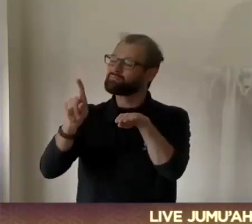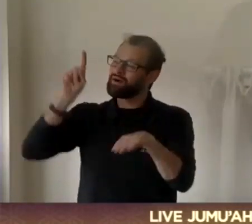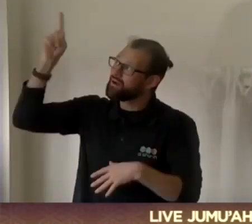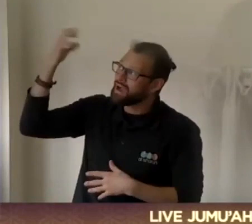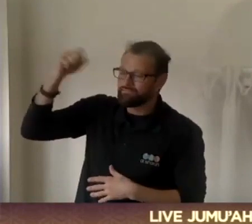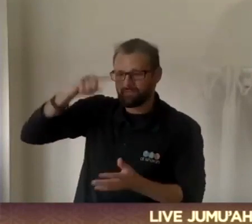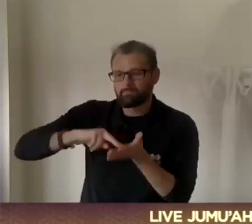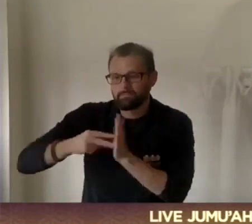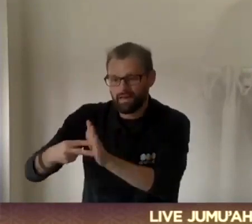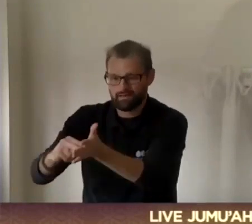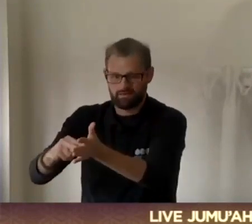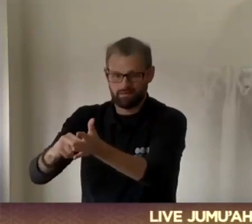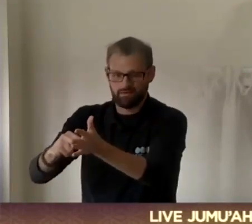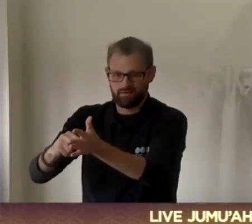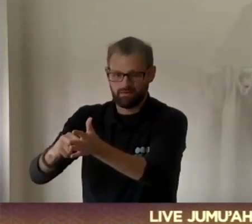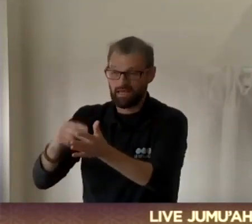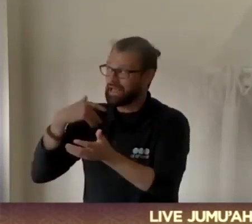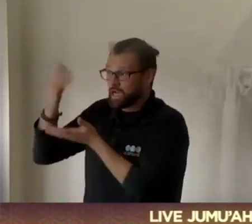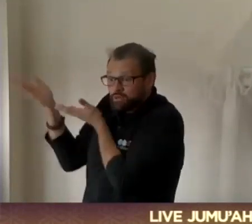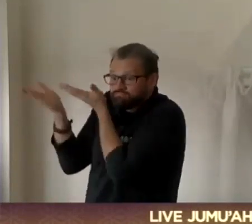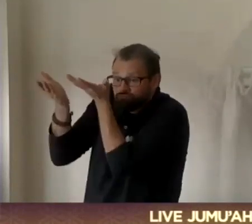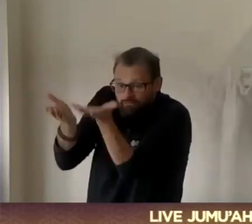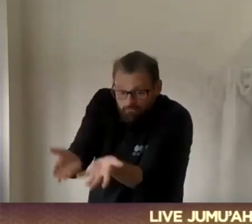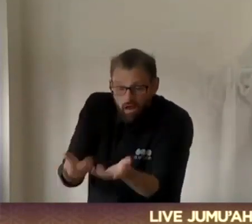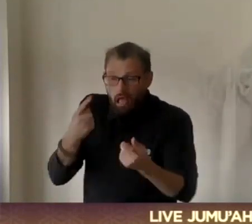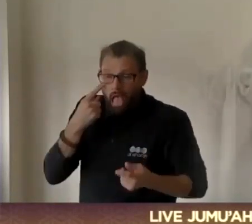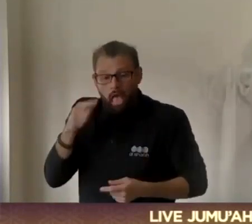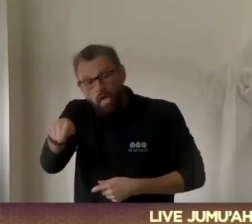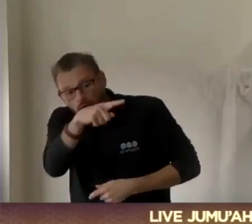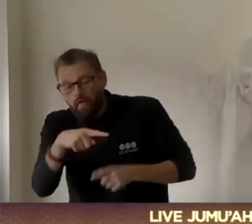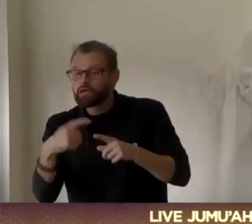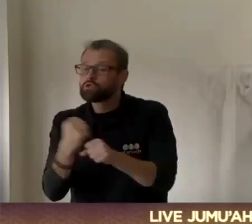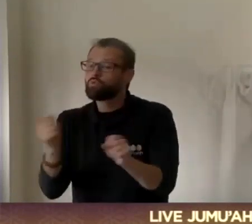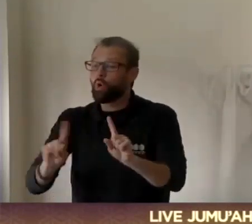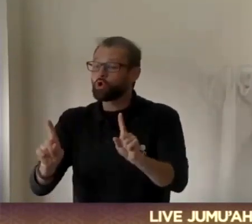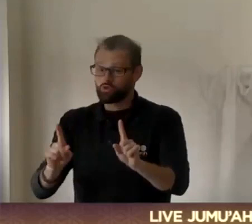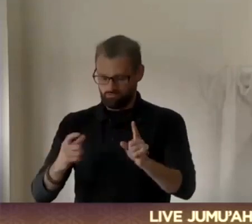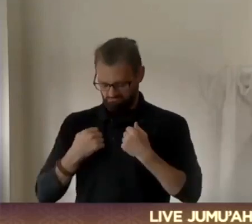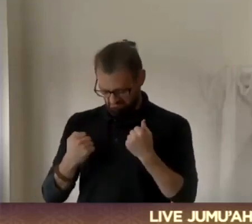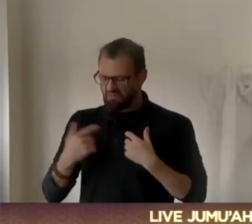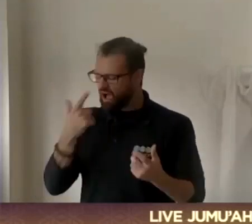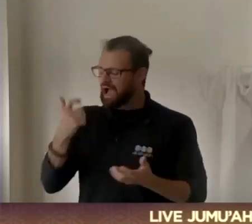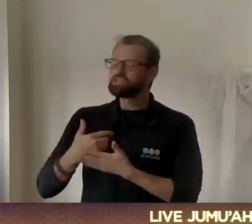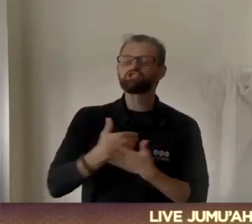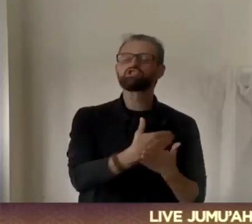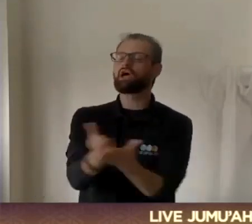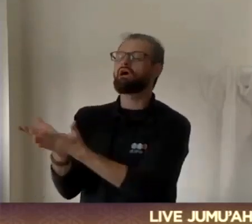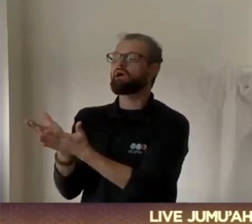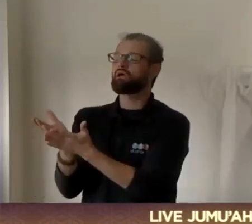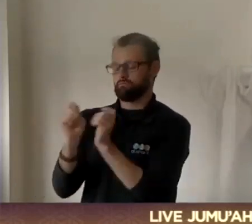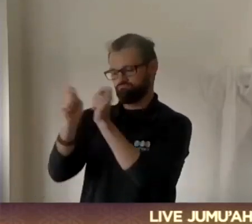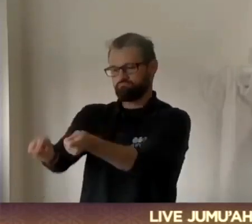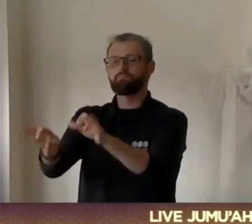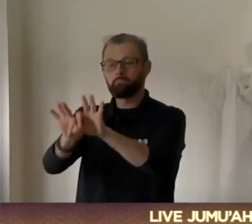and He wants to see what you do with what He has provided. Are you prepared to share it? If you are, you will achieve peace. Allah says, I